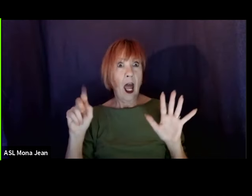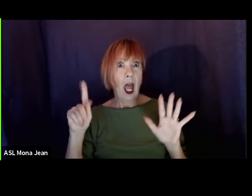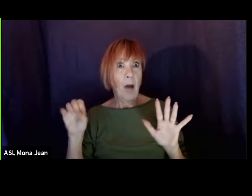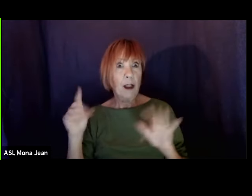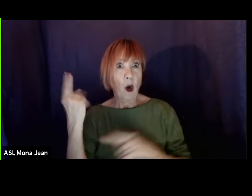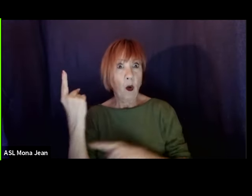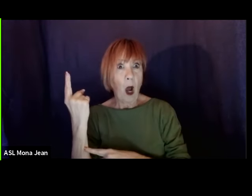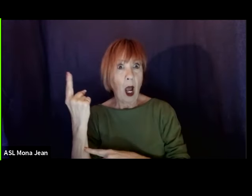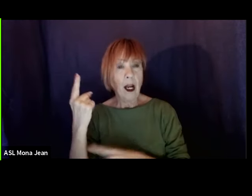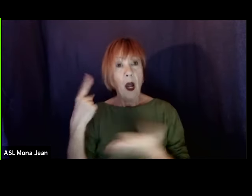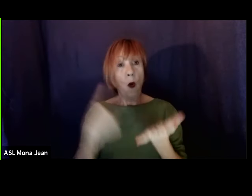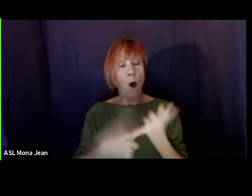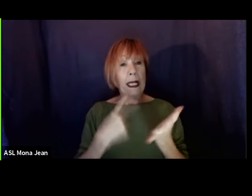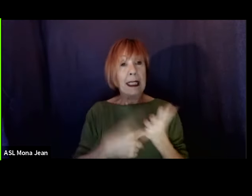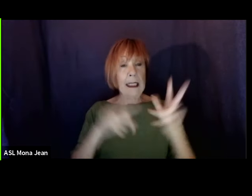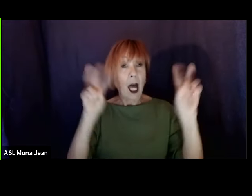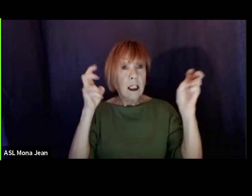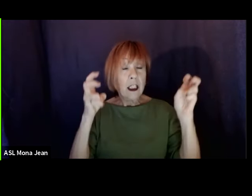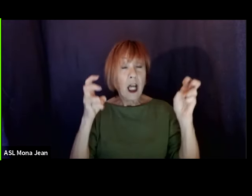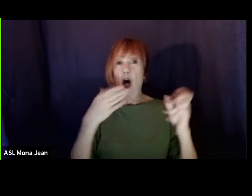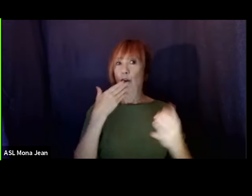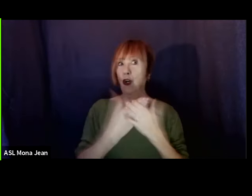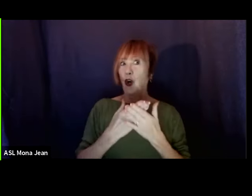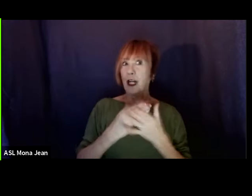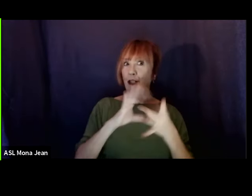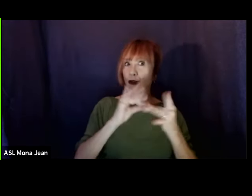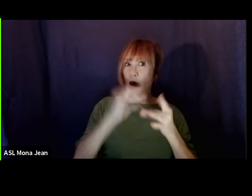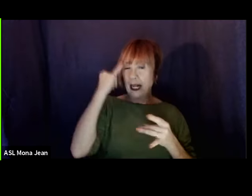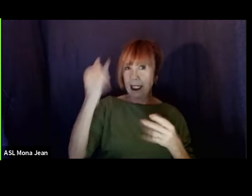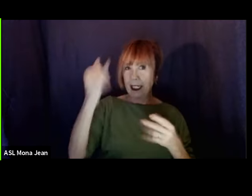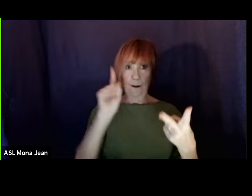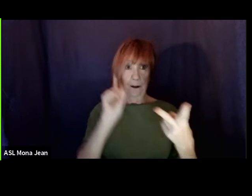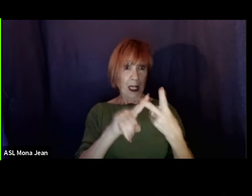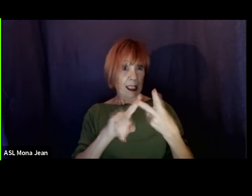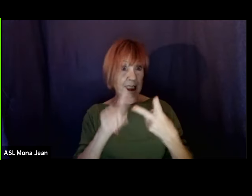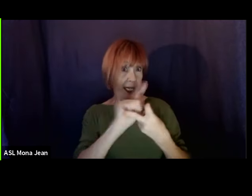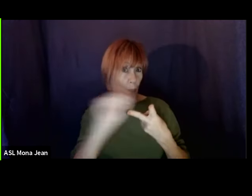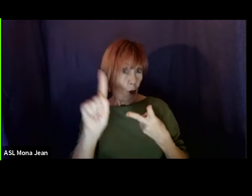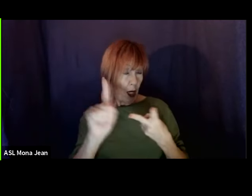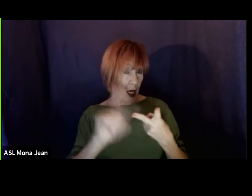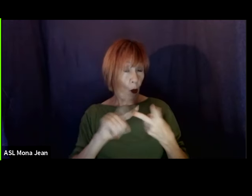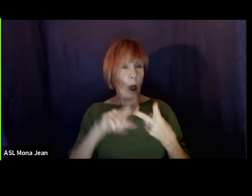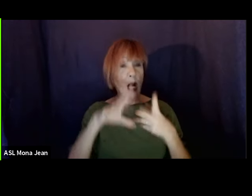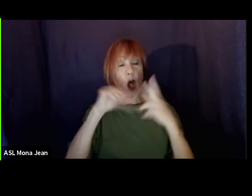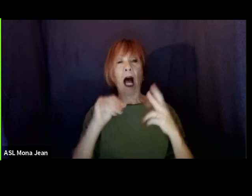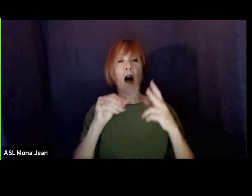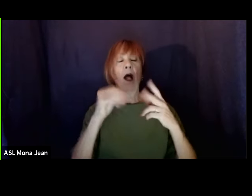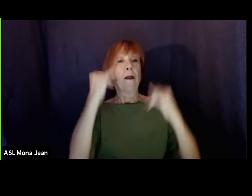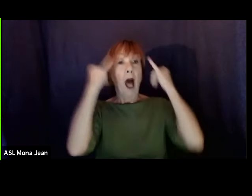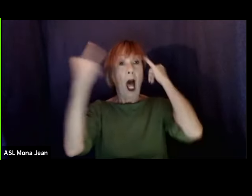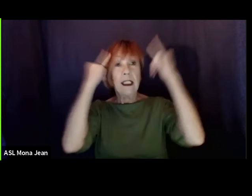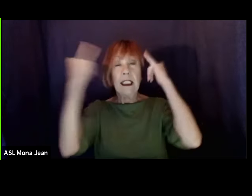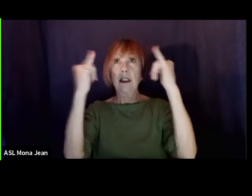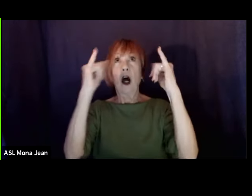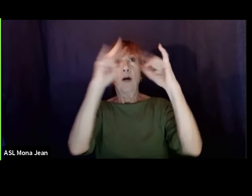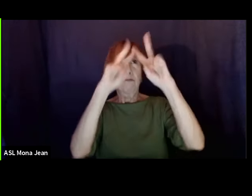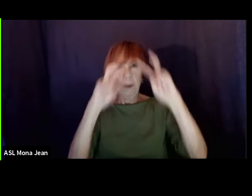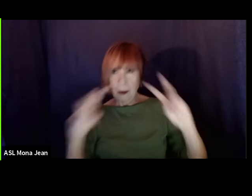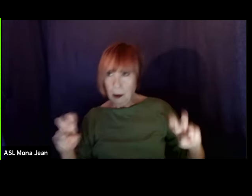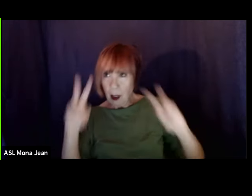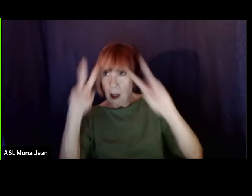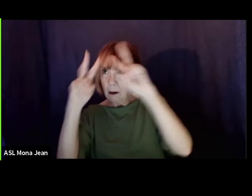talked about coming up with a good story idea. In episode two, we learned how to break down and organize those ideas. Into